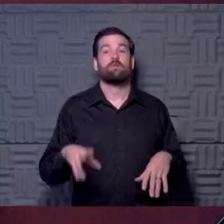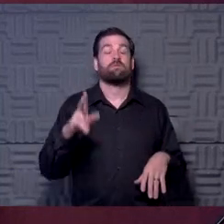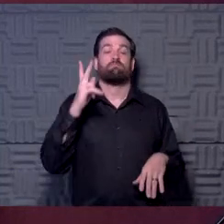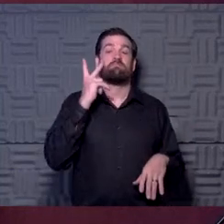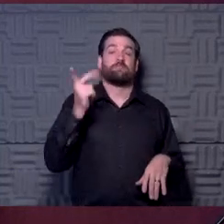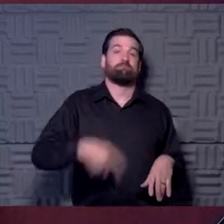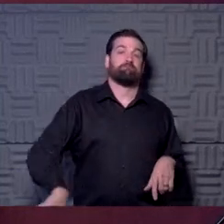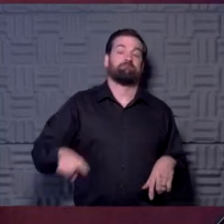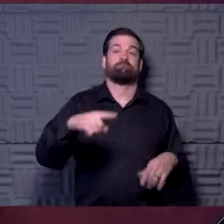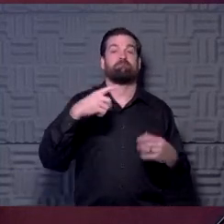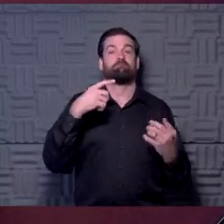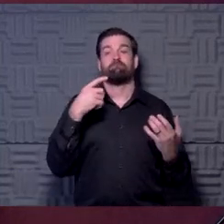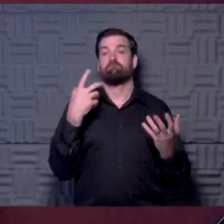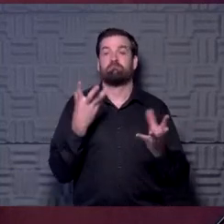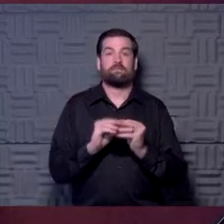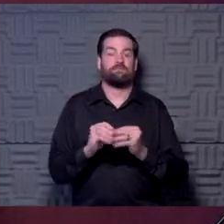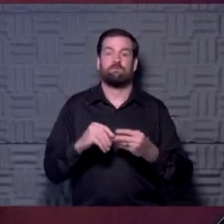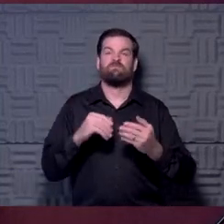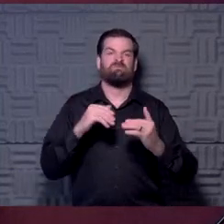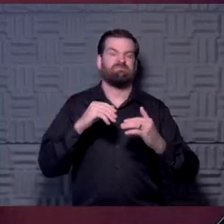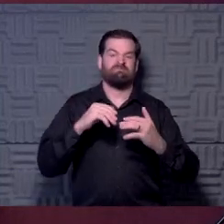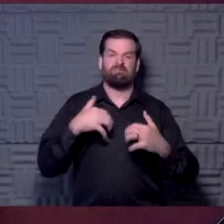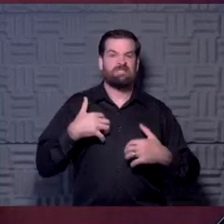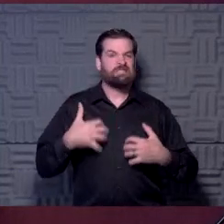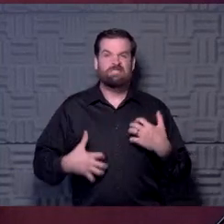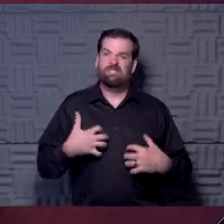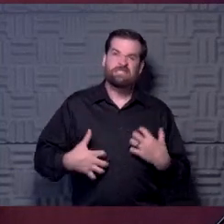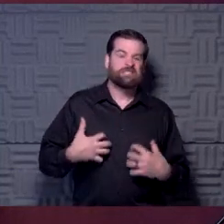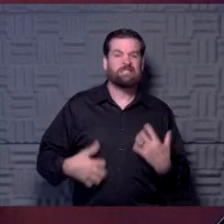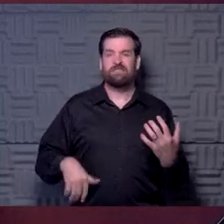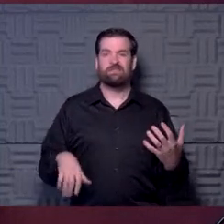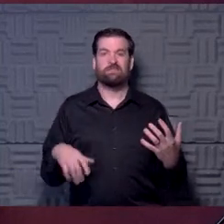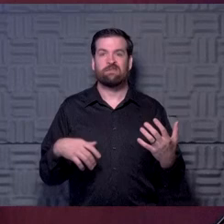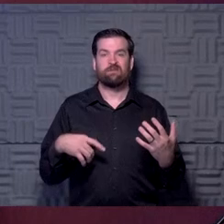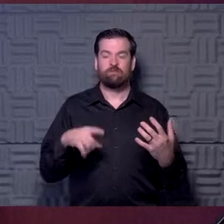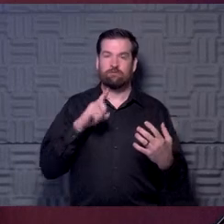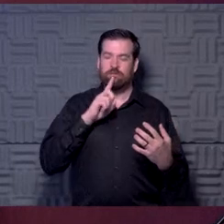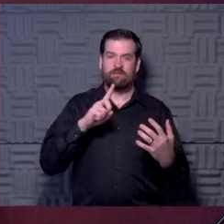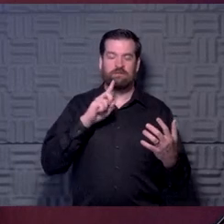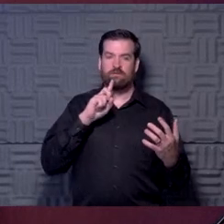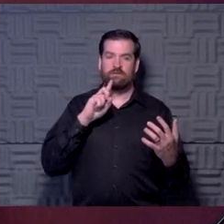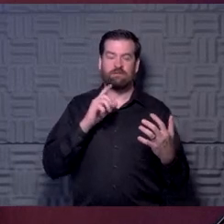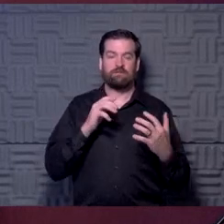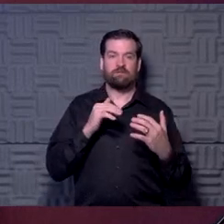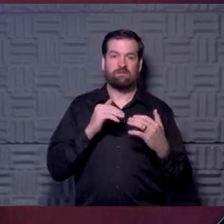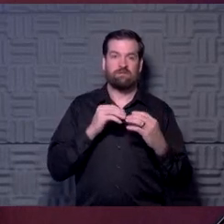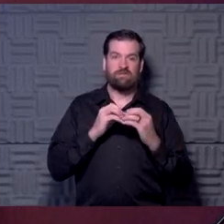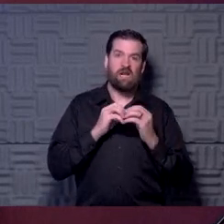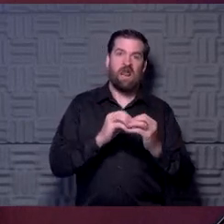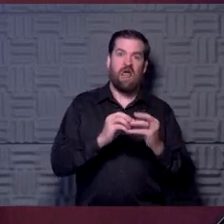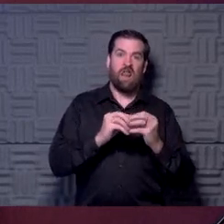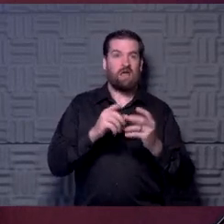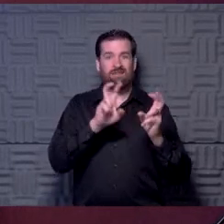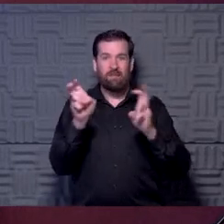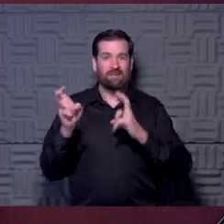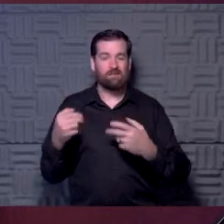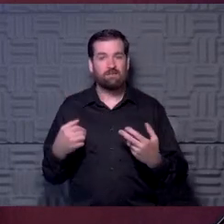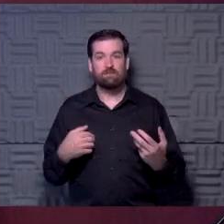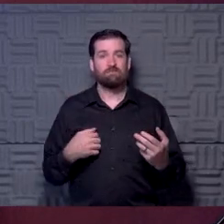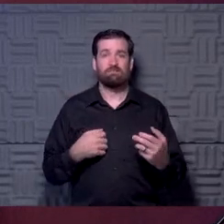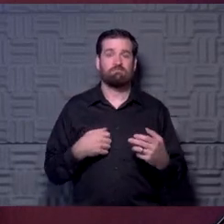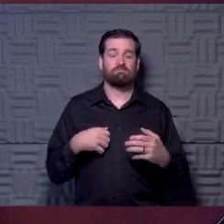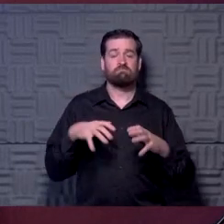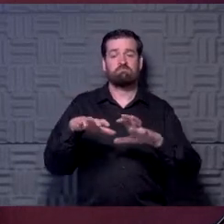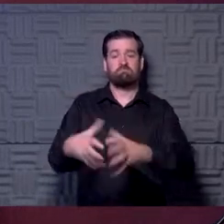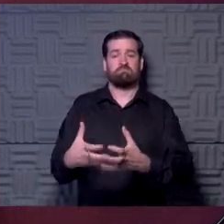seeing in the meeting, there's some mixed emotions. It's been a little bit of a polarizing topic in the respect that some people, you know, I think we're dealing with a